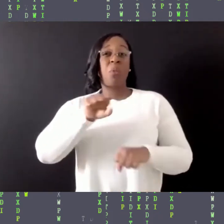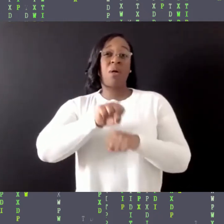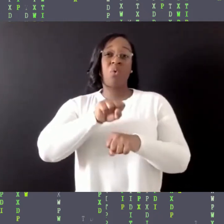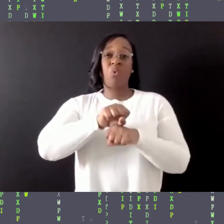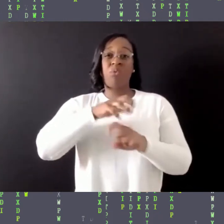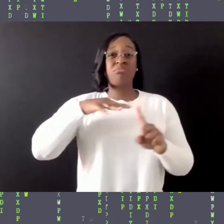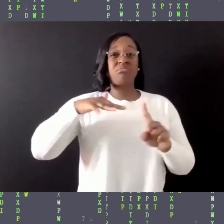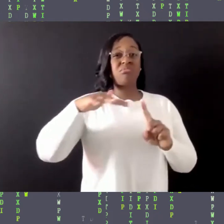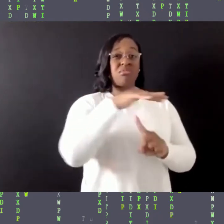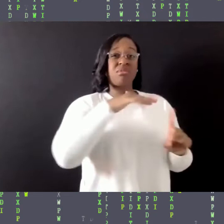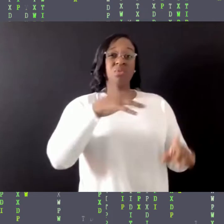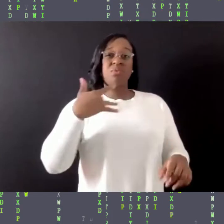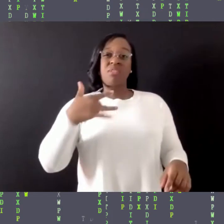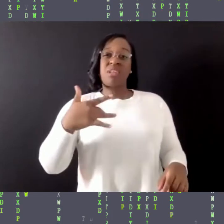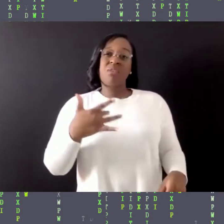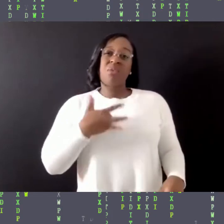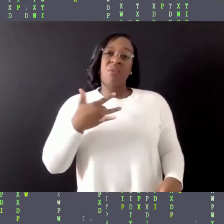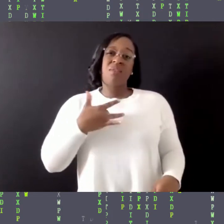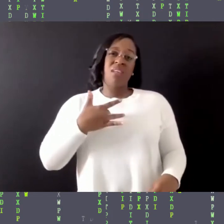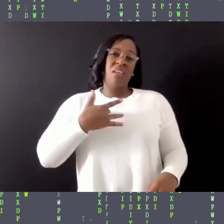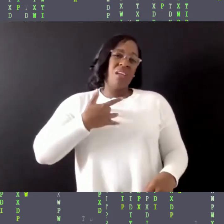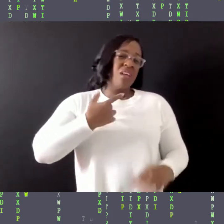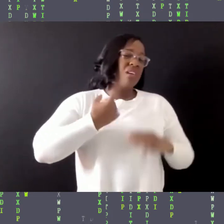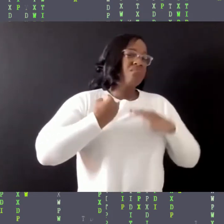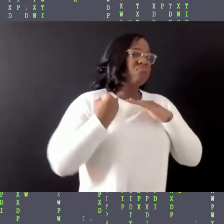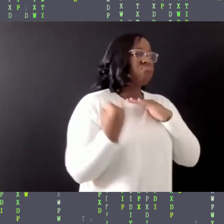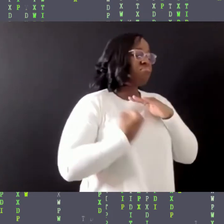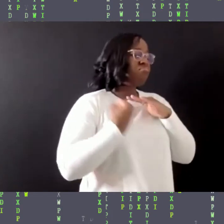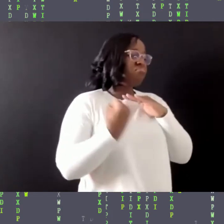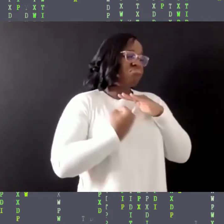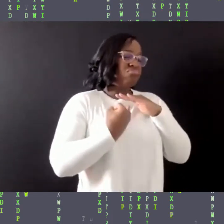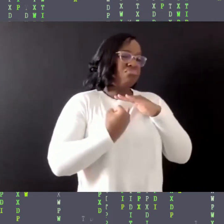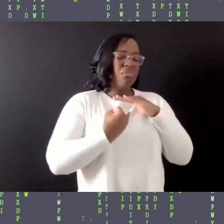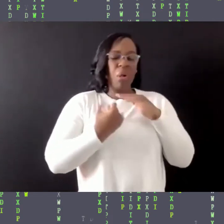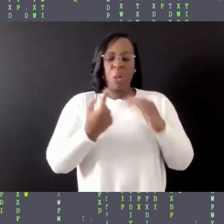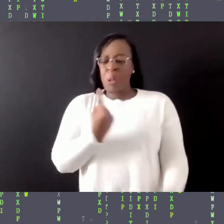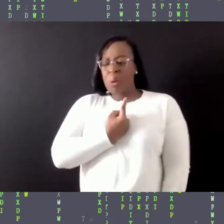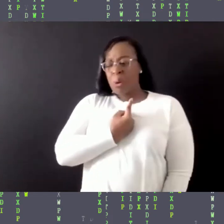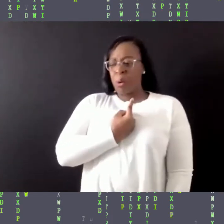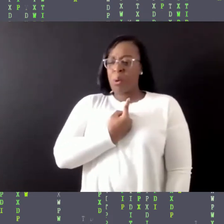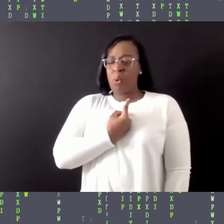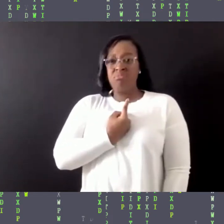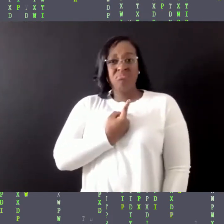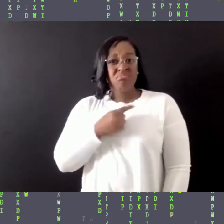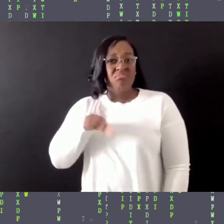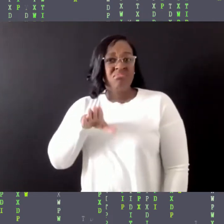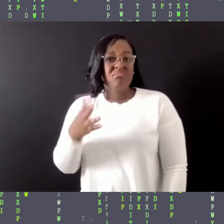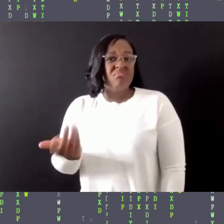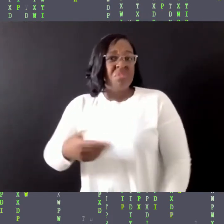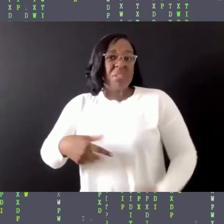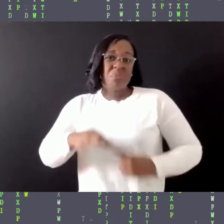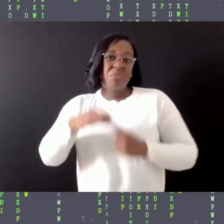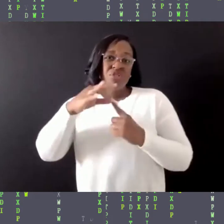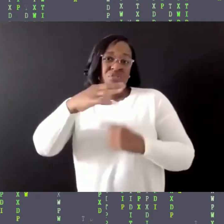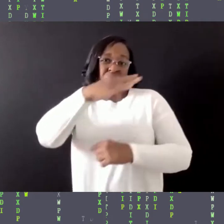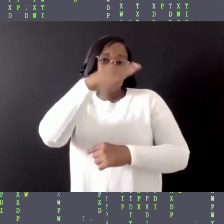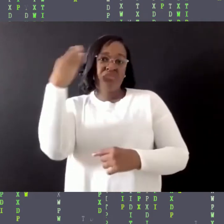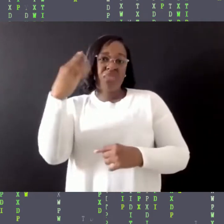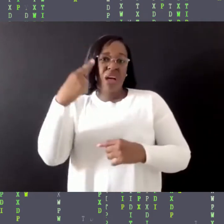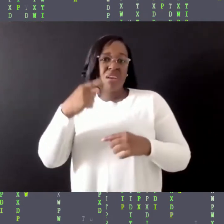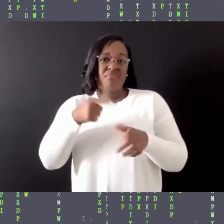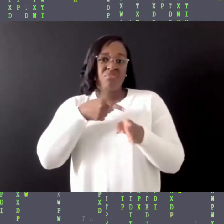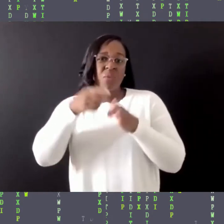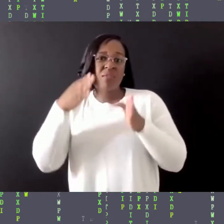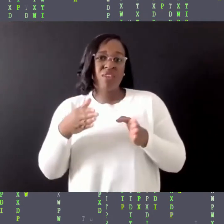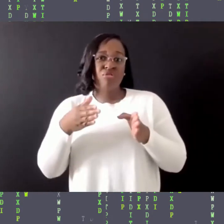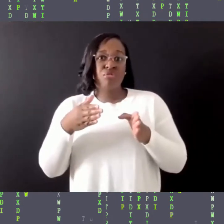concepts, especially for Black students and professionals, but the ongoing global pandemic has heightened those needs and